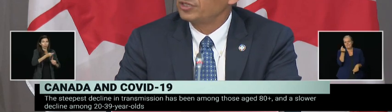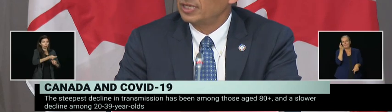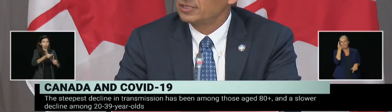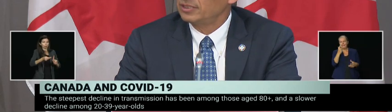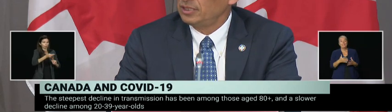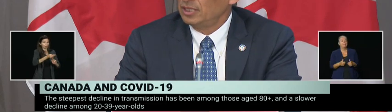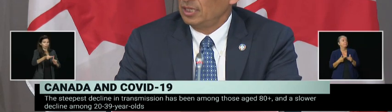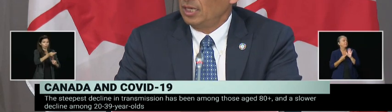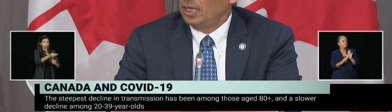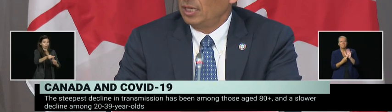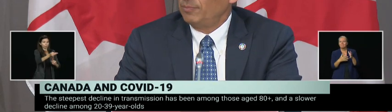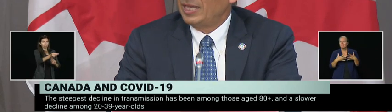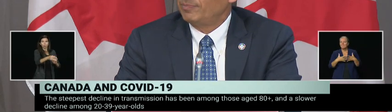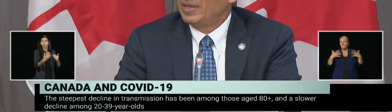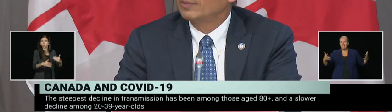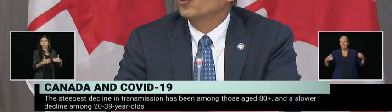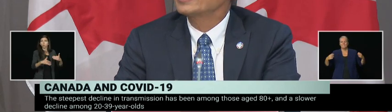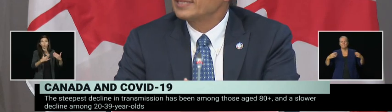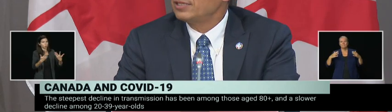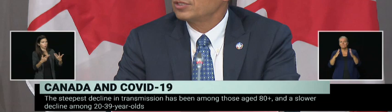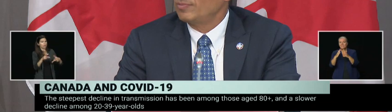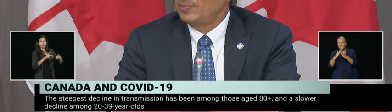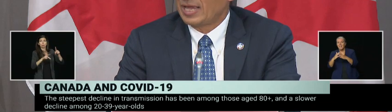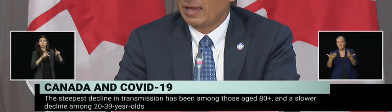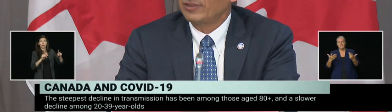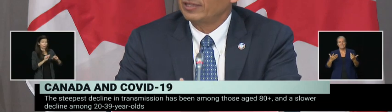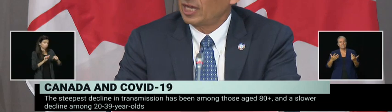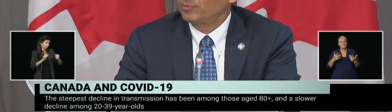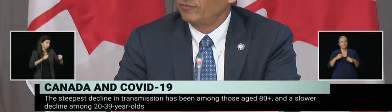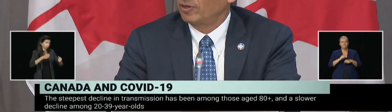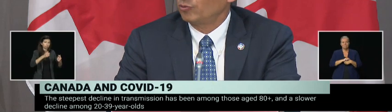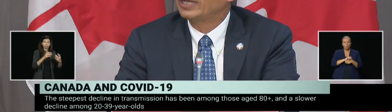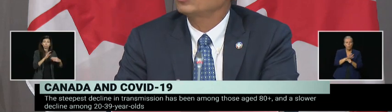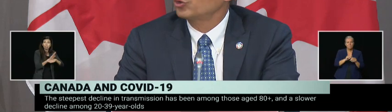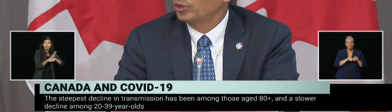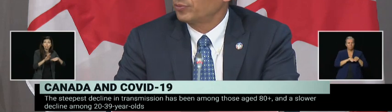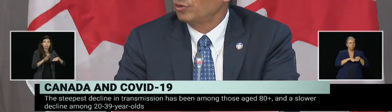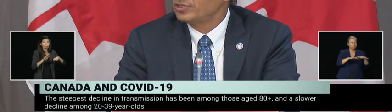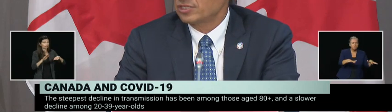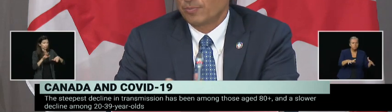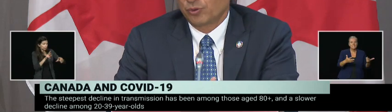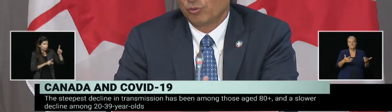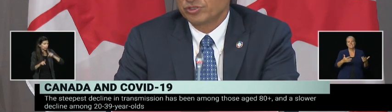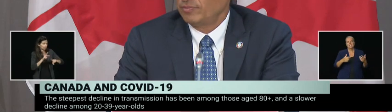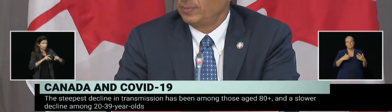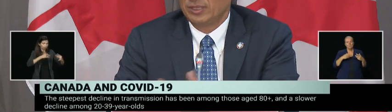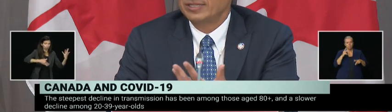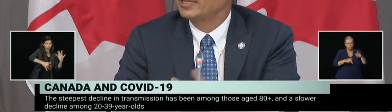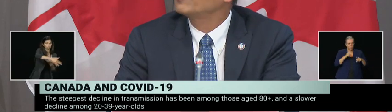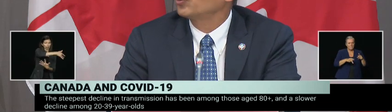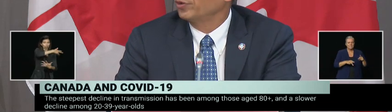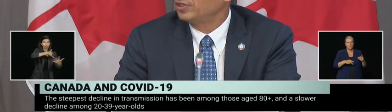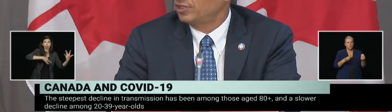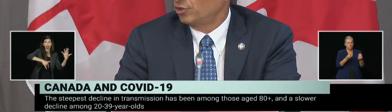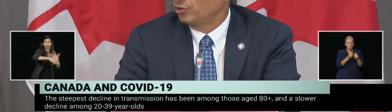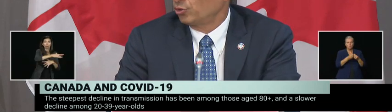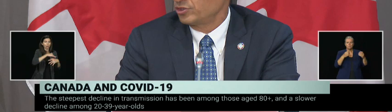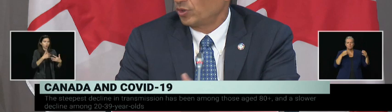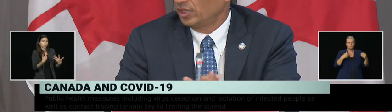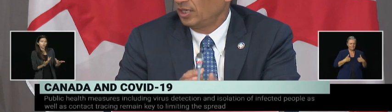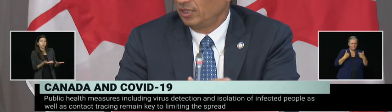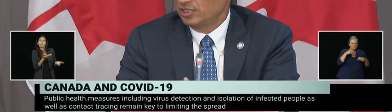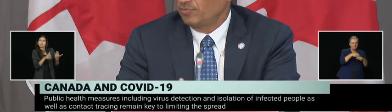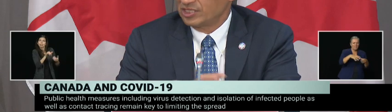population density, it may make more sense to maybe have that type of regulatory approach as opposed to maybe, let's say, up north in the